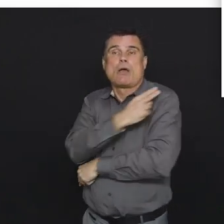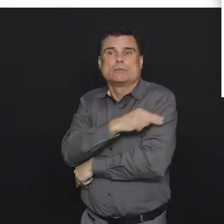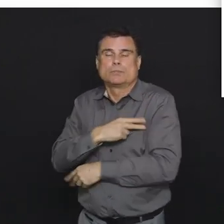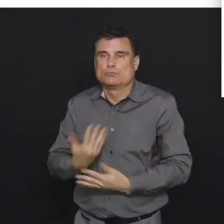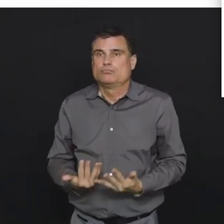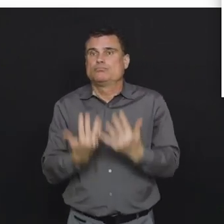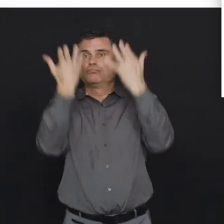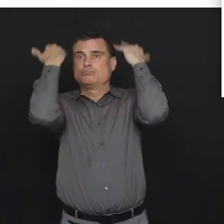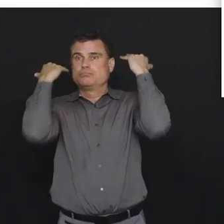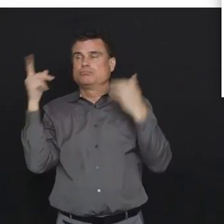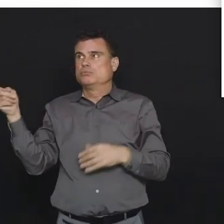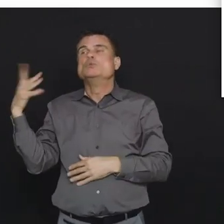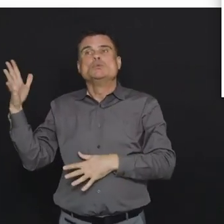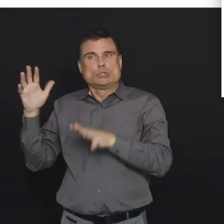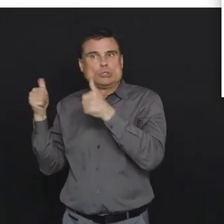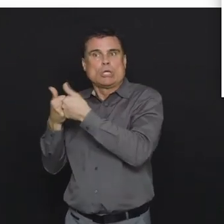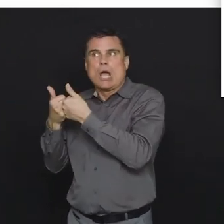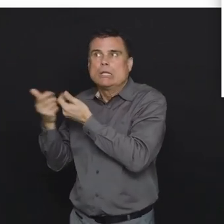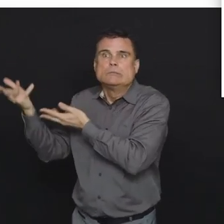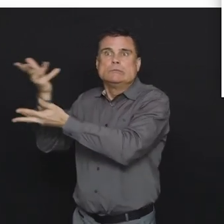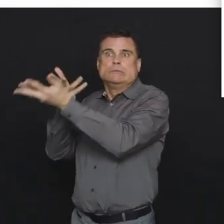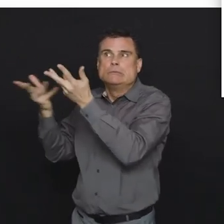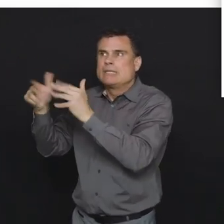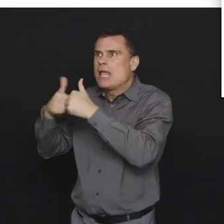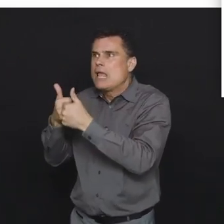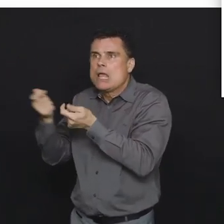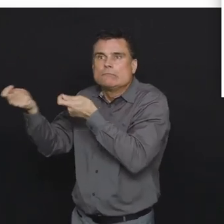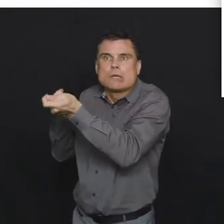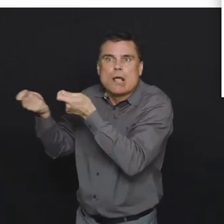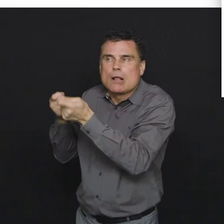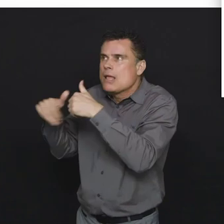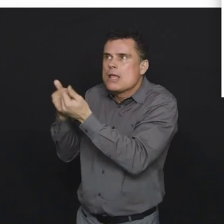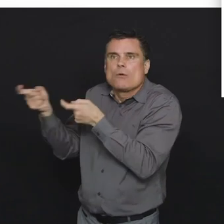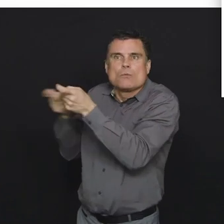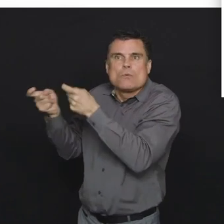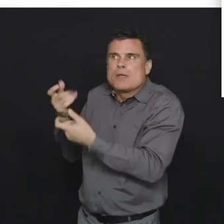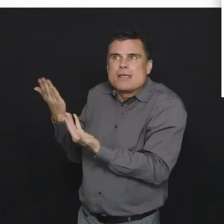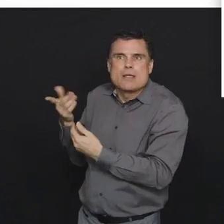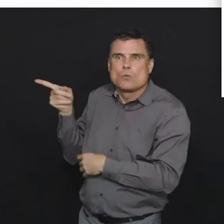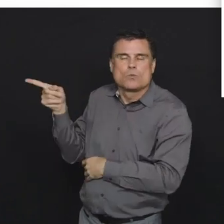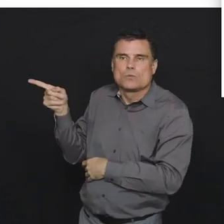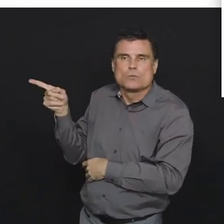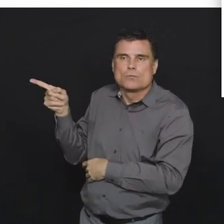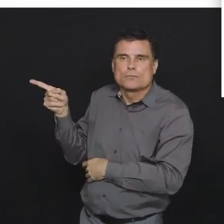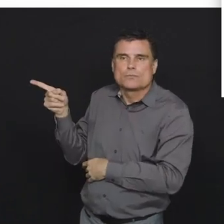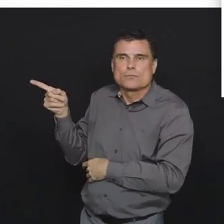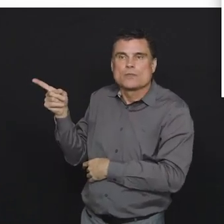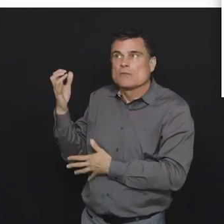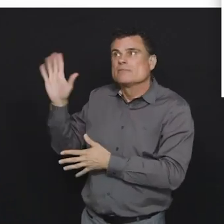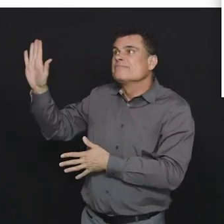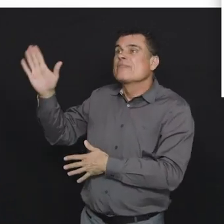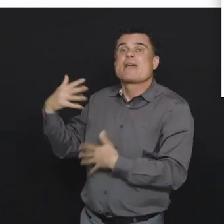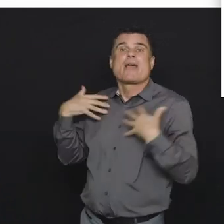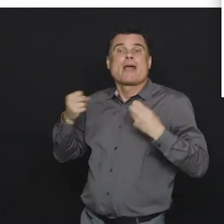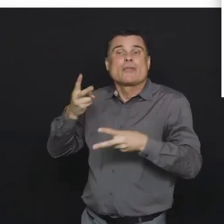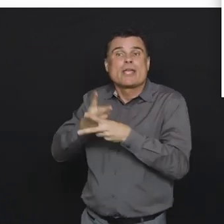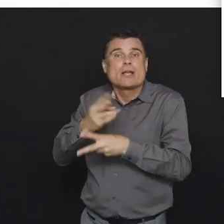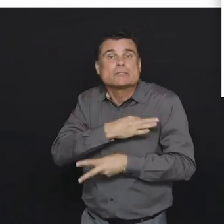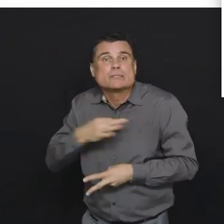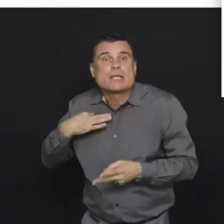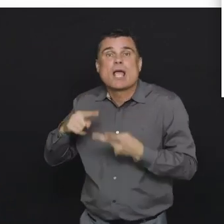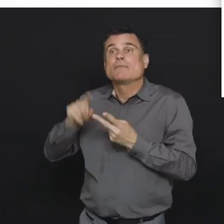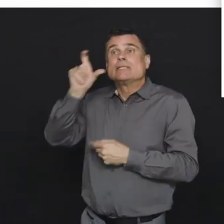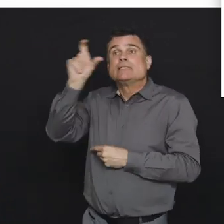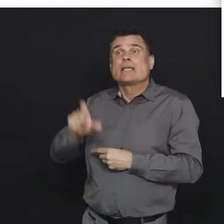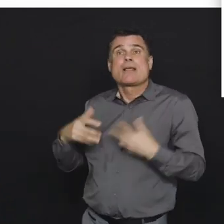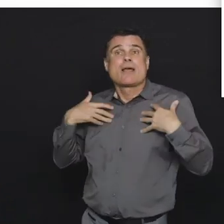came. And so you see the extraordinary challenge, and you've seen visually through reporting the enormous